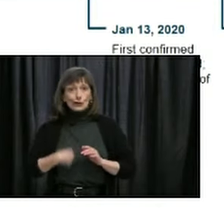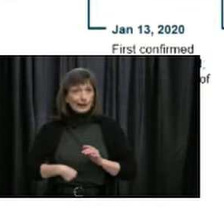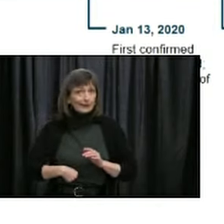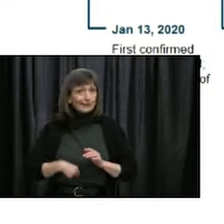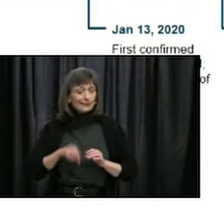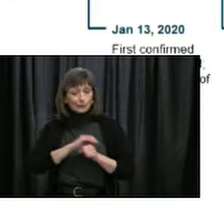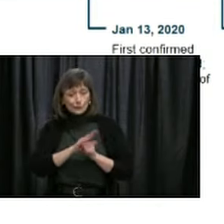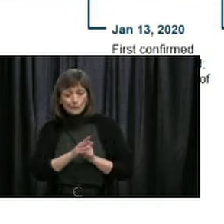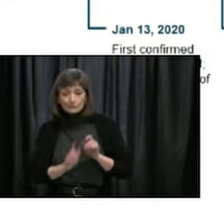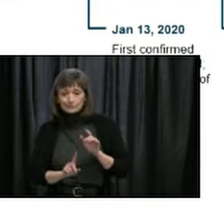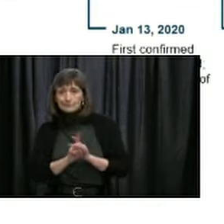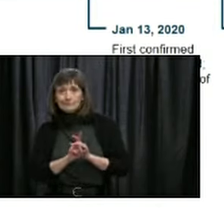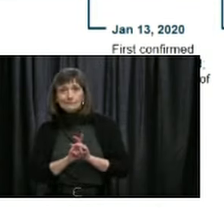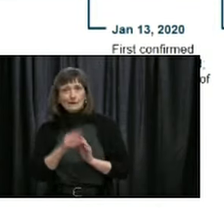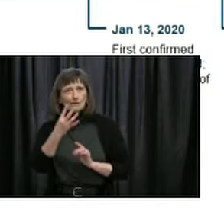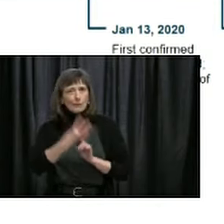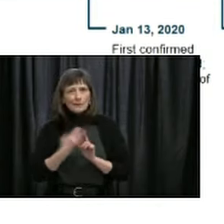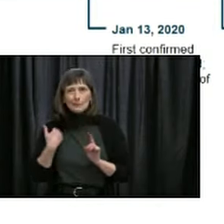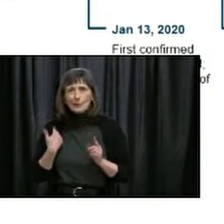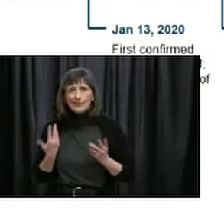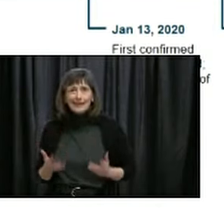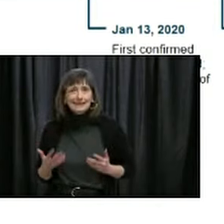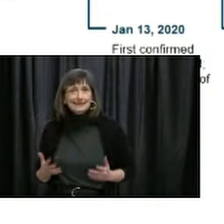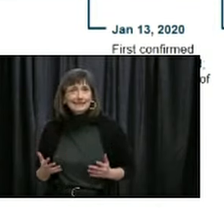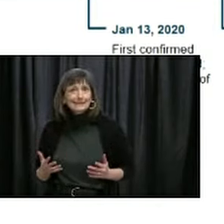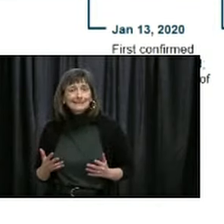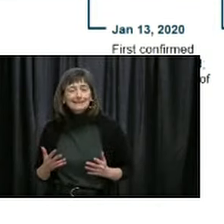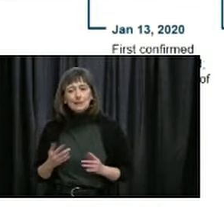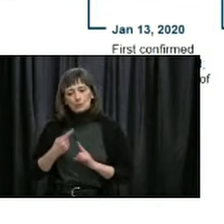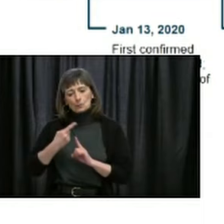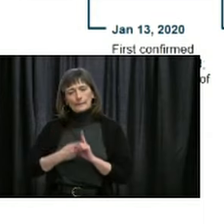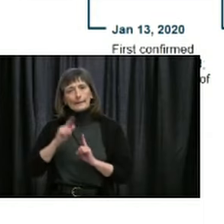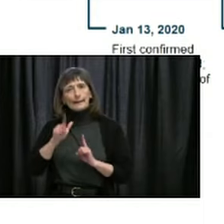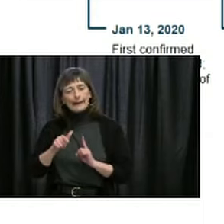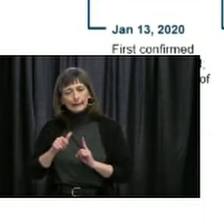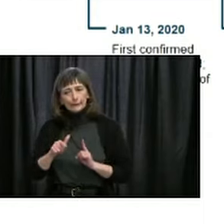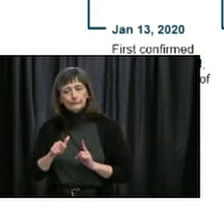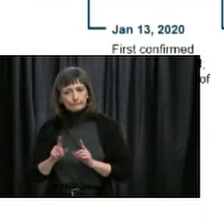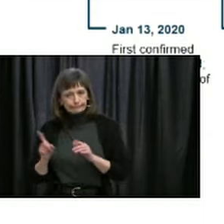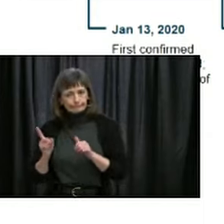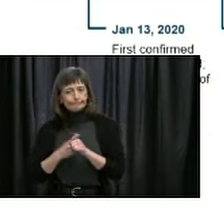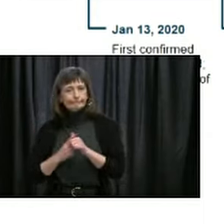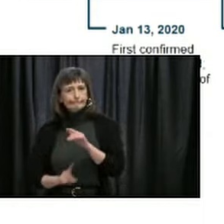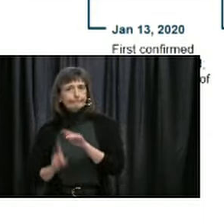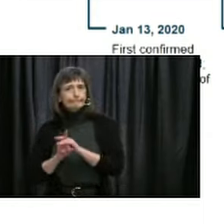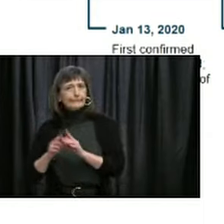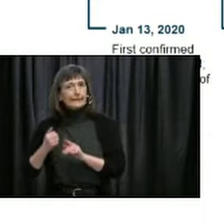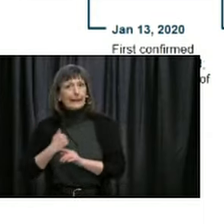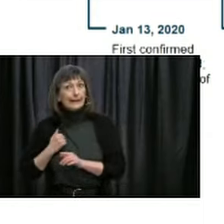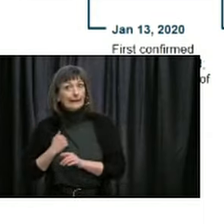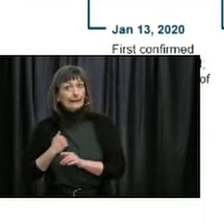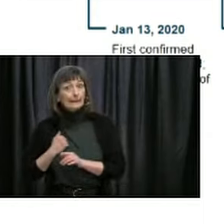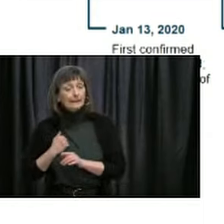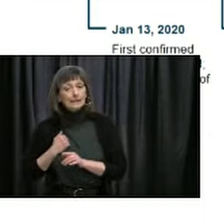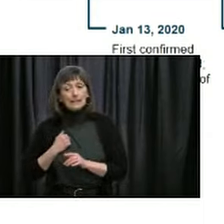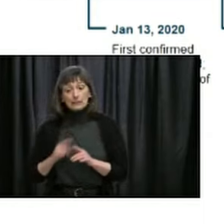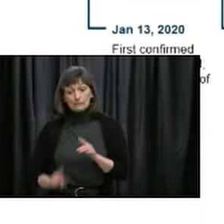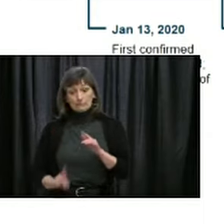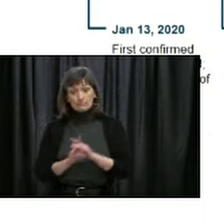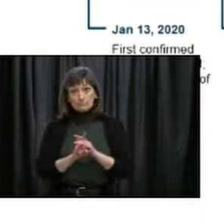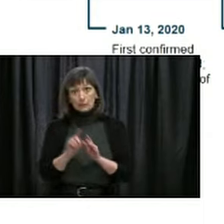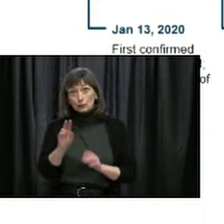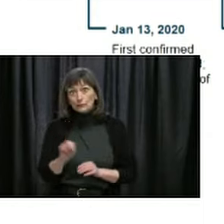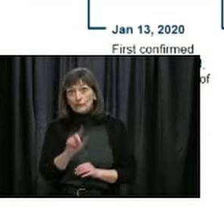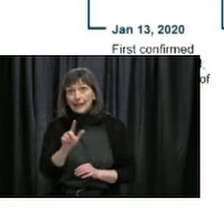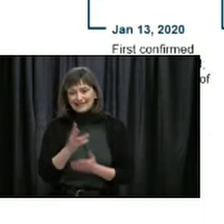And within a month, we had our first case in Canada, and it was only six weeks ago that we had our first case here in the province. And here we are